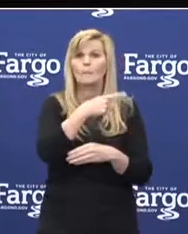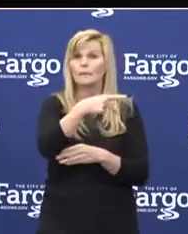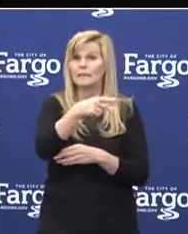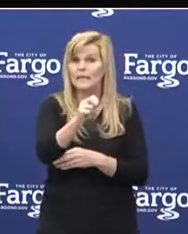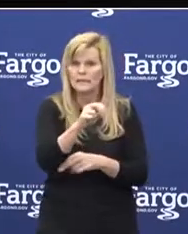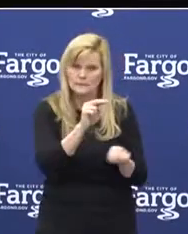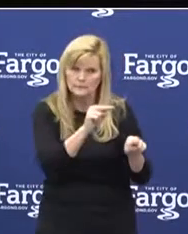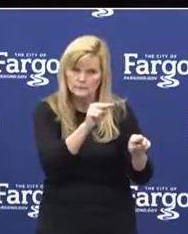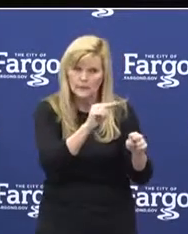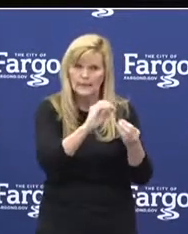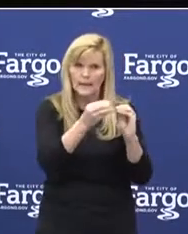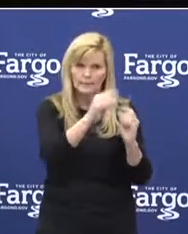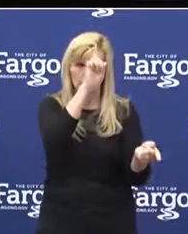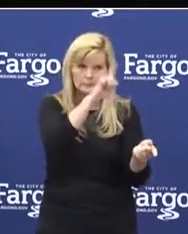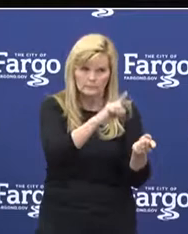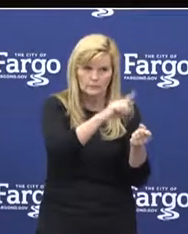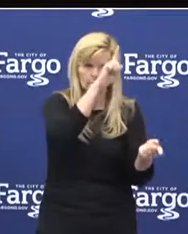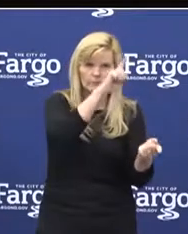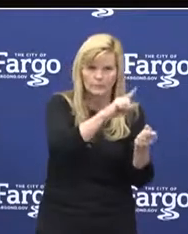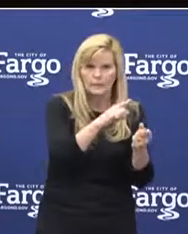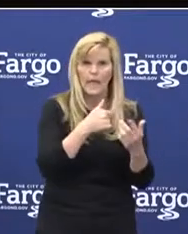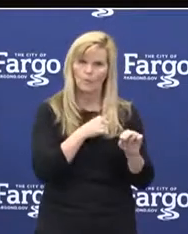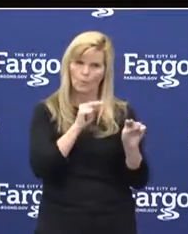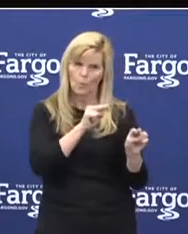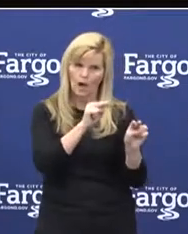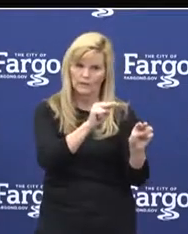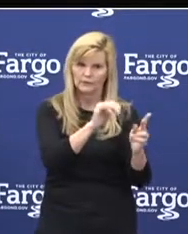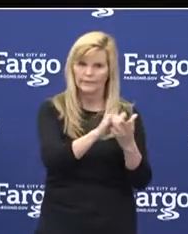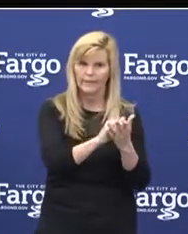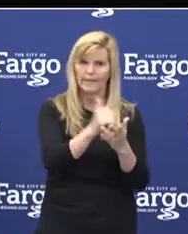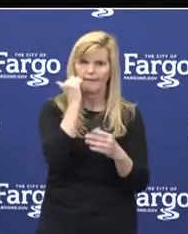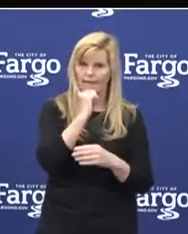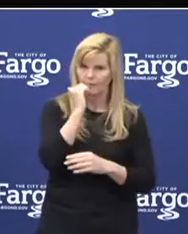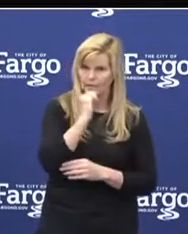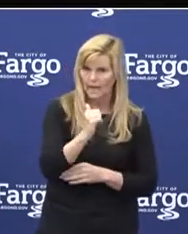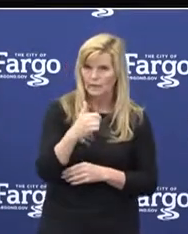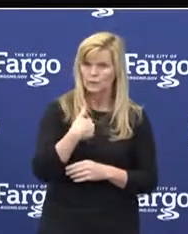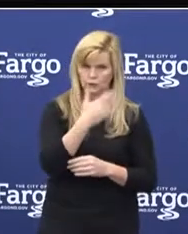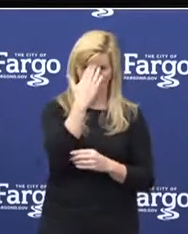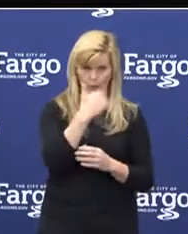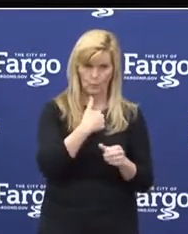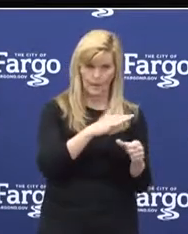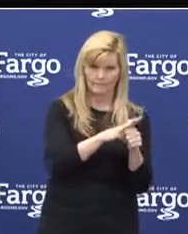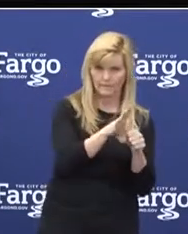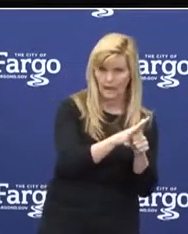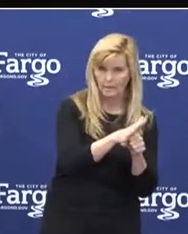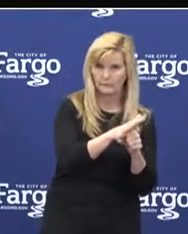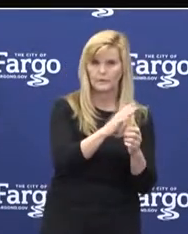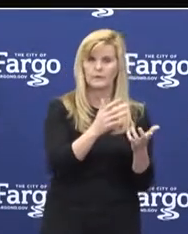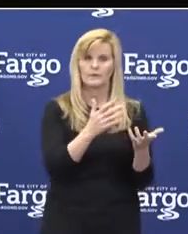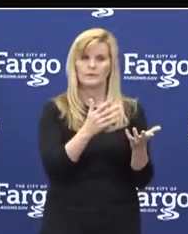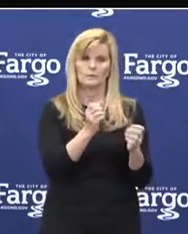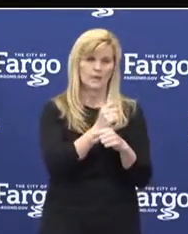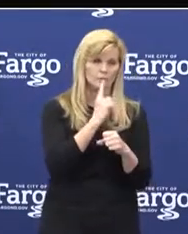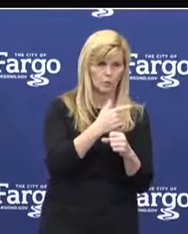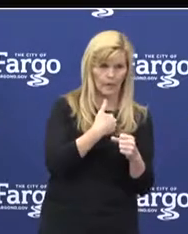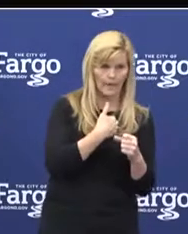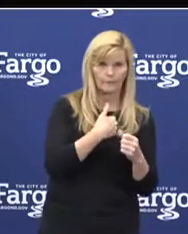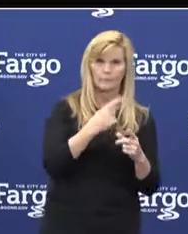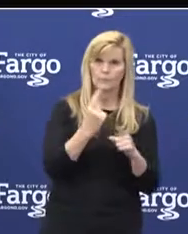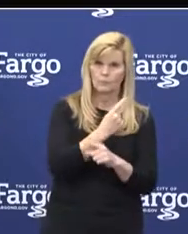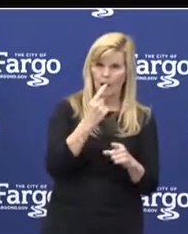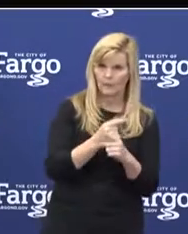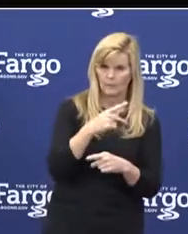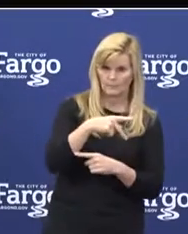than we've ever had. And we can monitor this real time daily so that we know that we have the supplies and the protective equipment